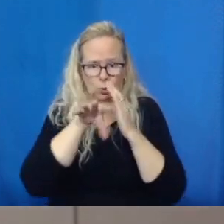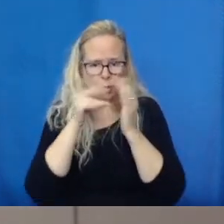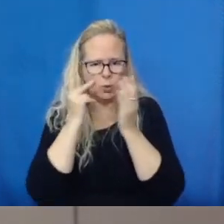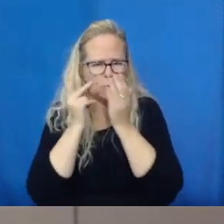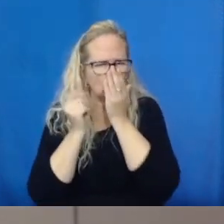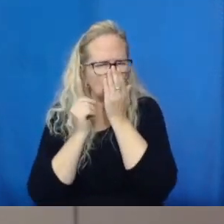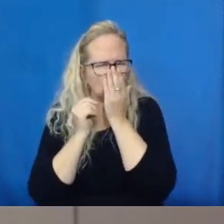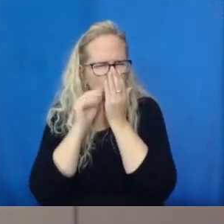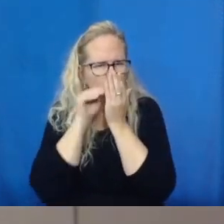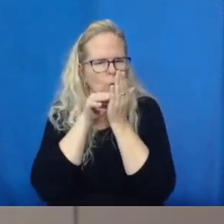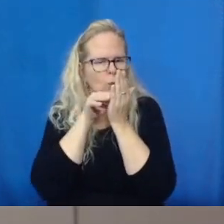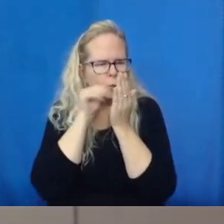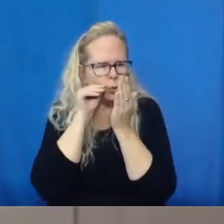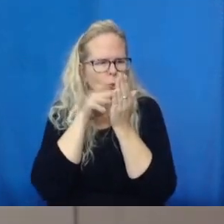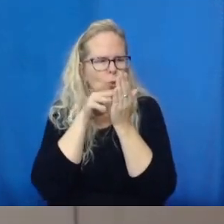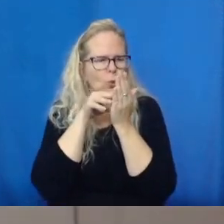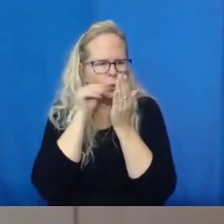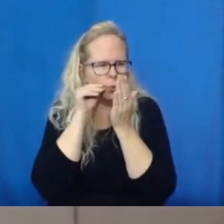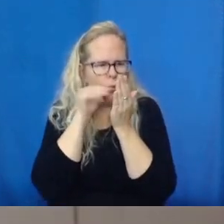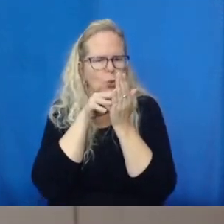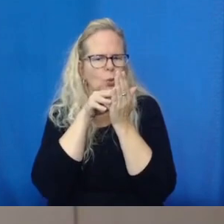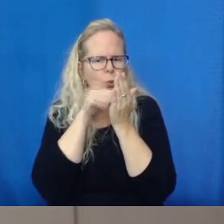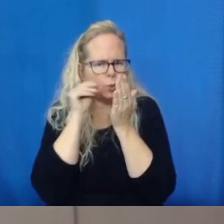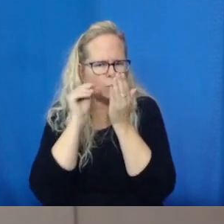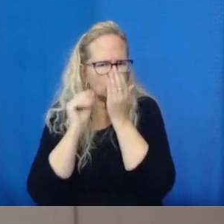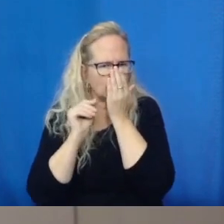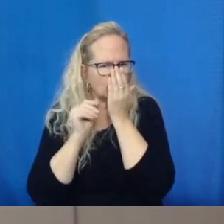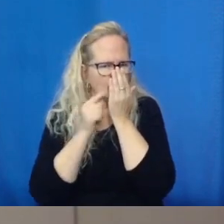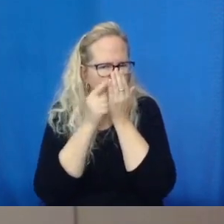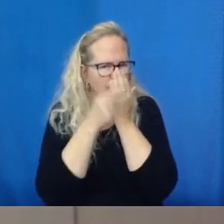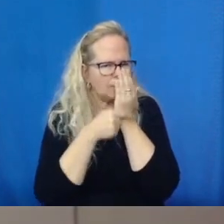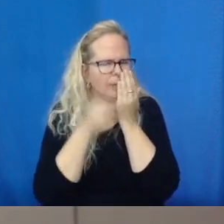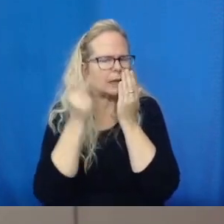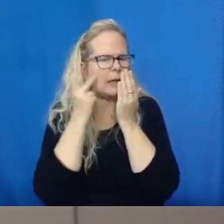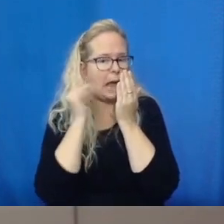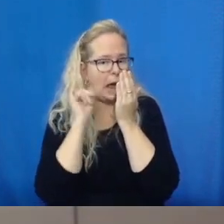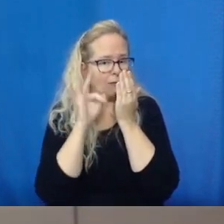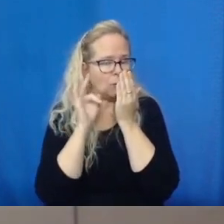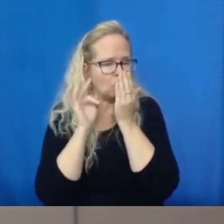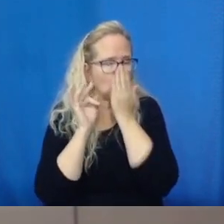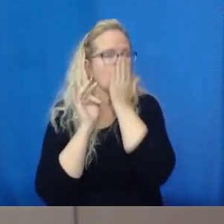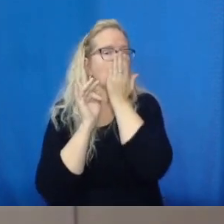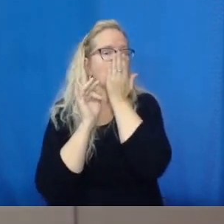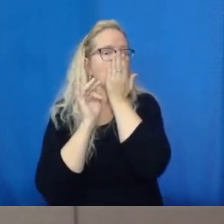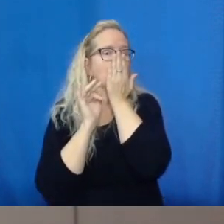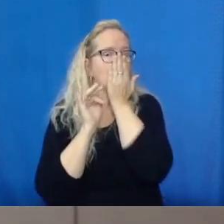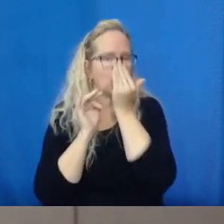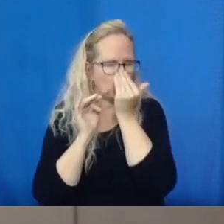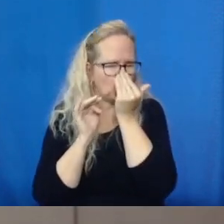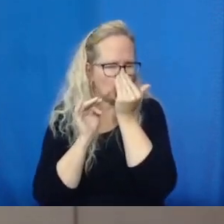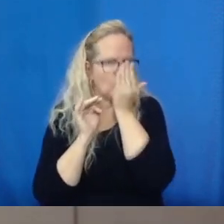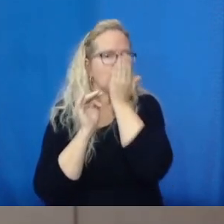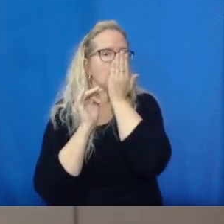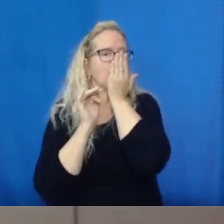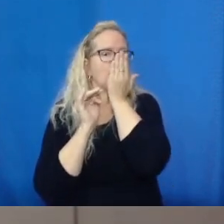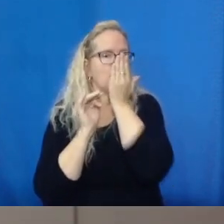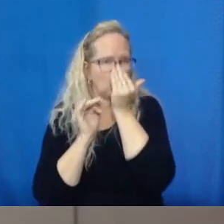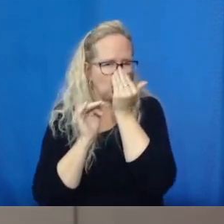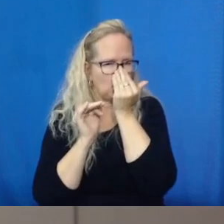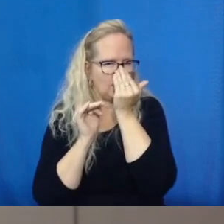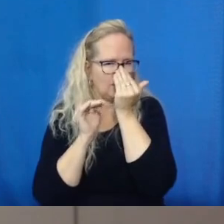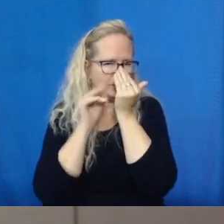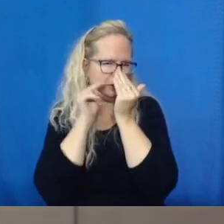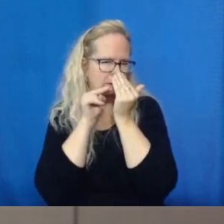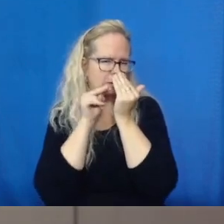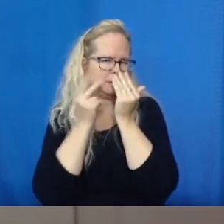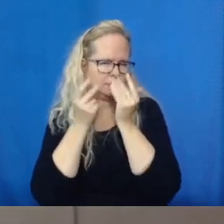So this is actually a really good option. This is probably almost as good as a respirator. Obviously, it's impromptu. It's sort of a DIY type